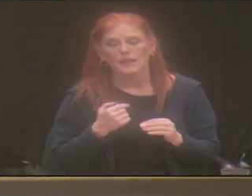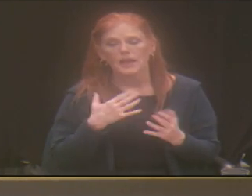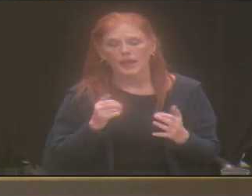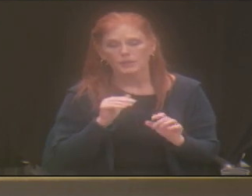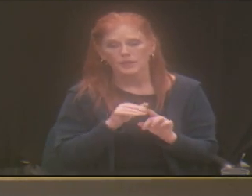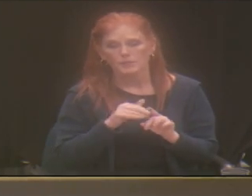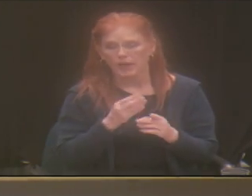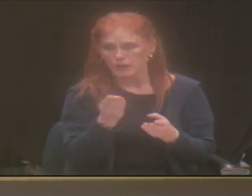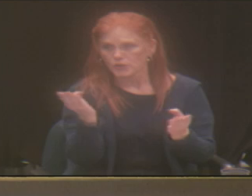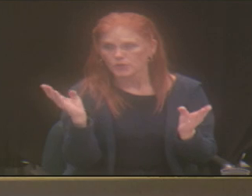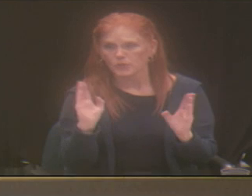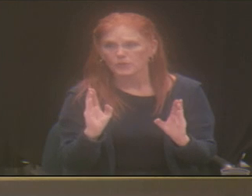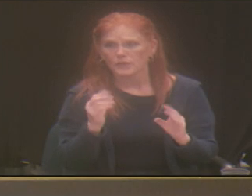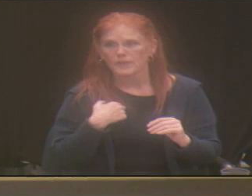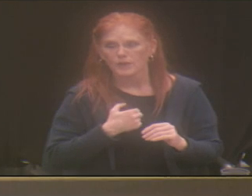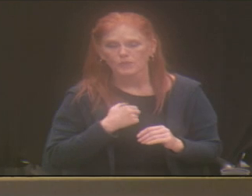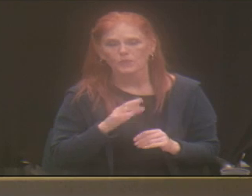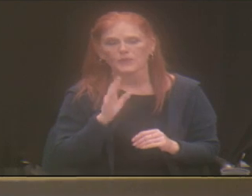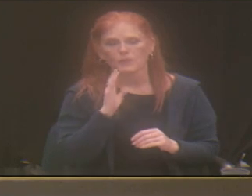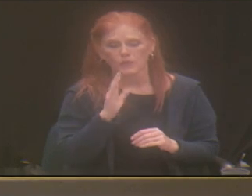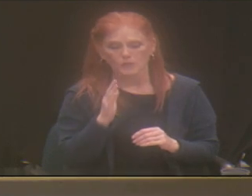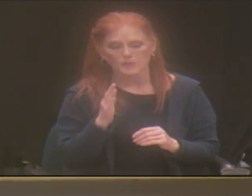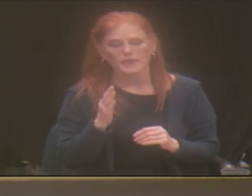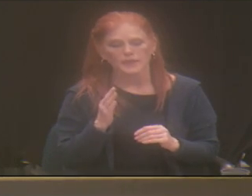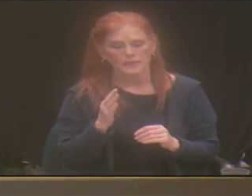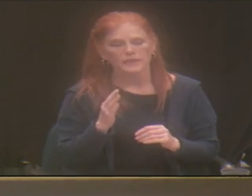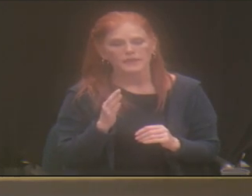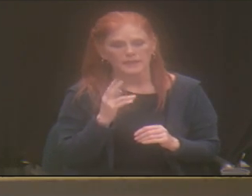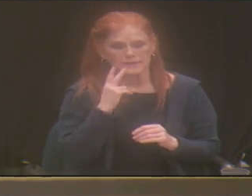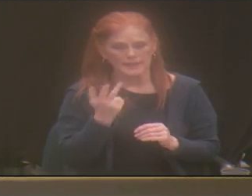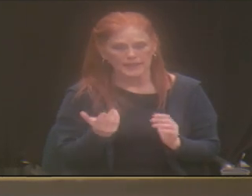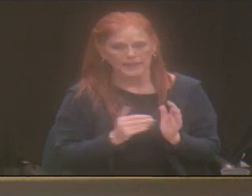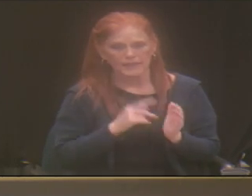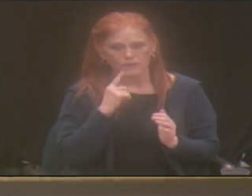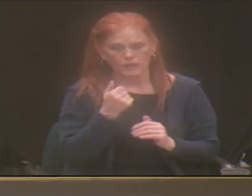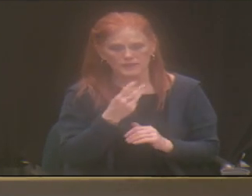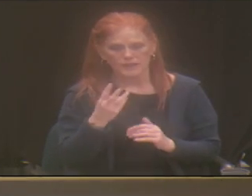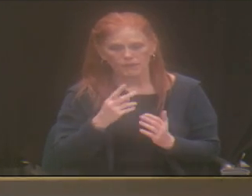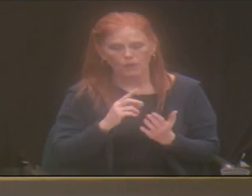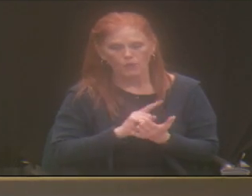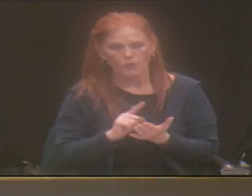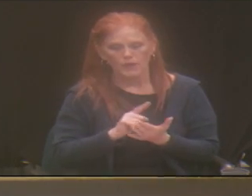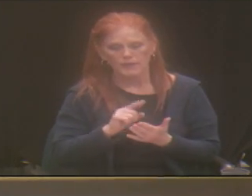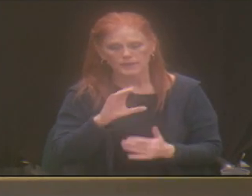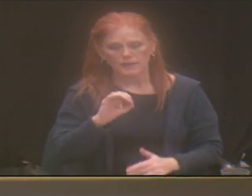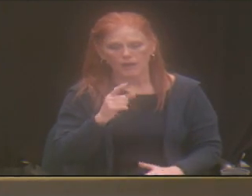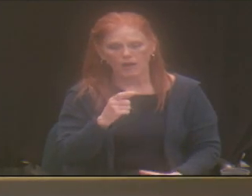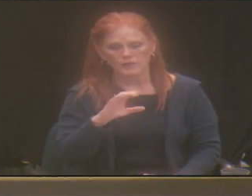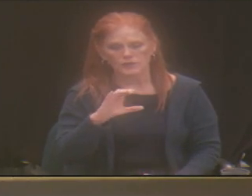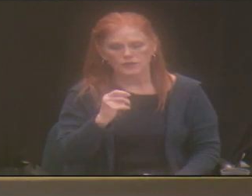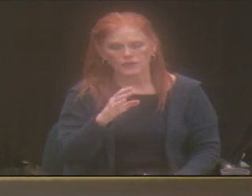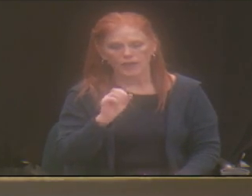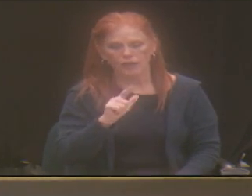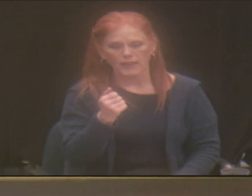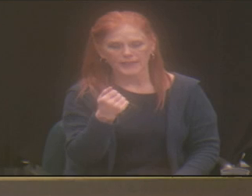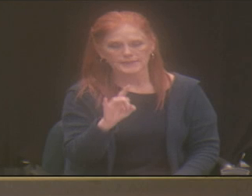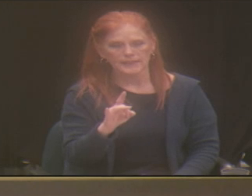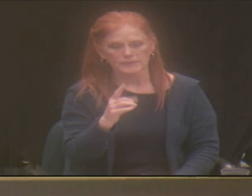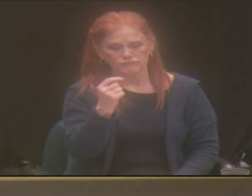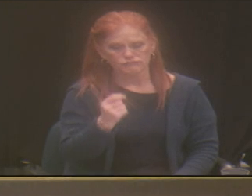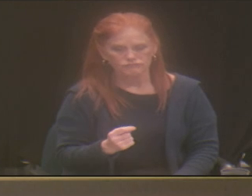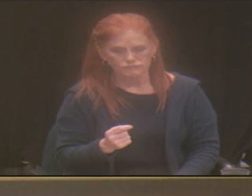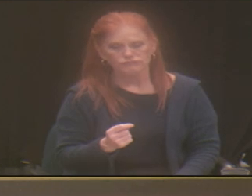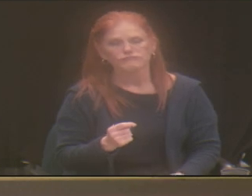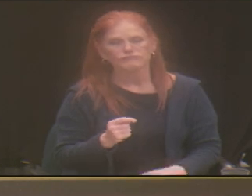remind you again that we will be rebroadcast for the next several weeks on Cox Channel 18 at